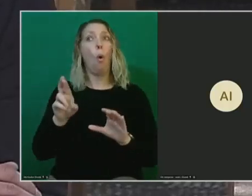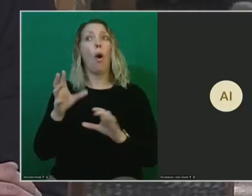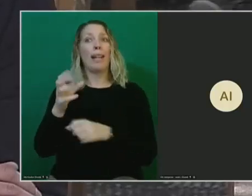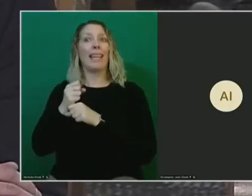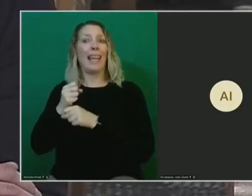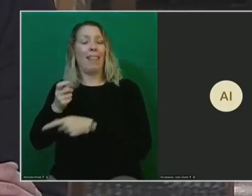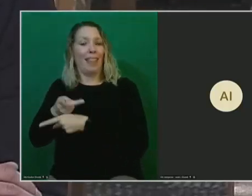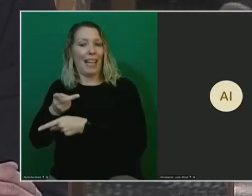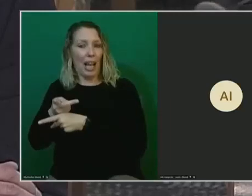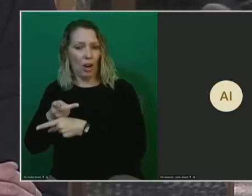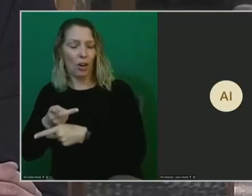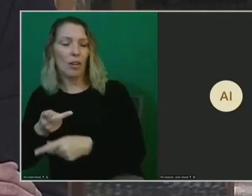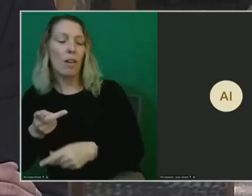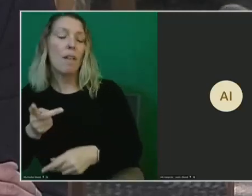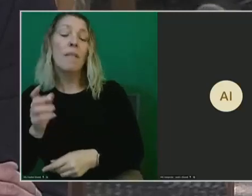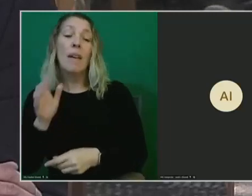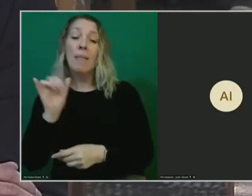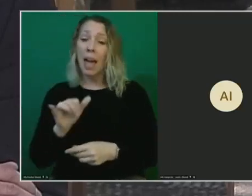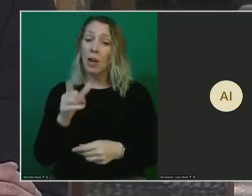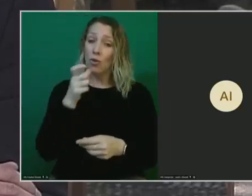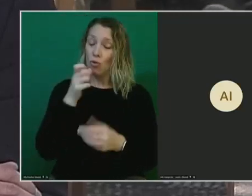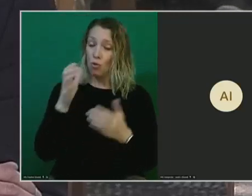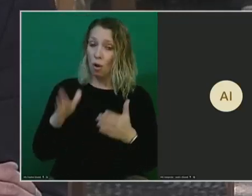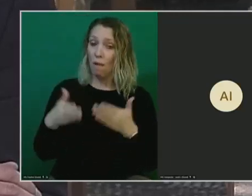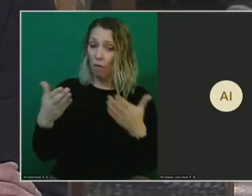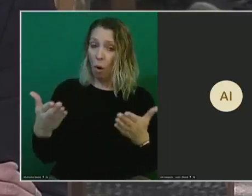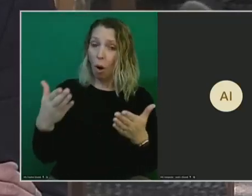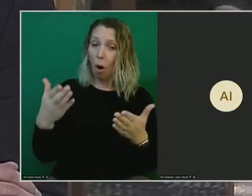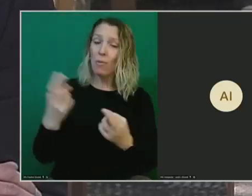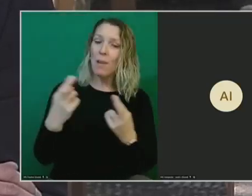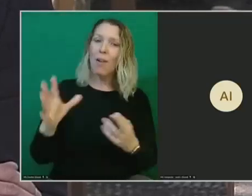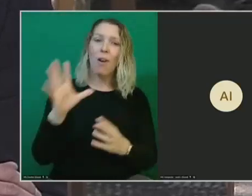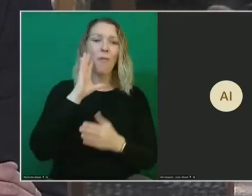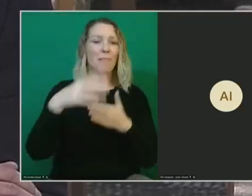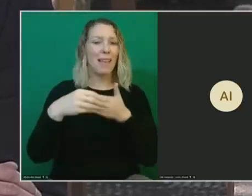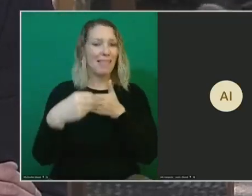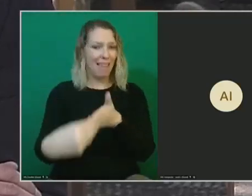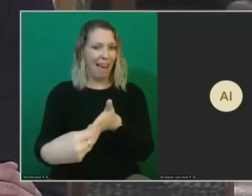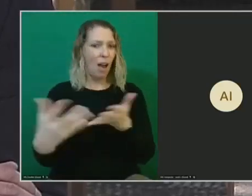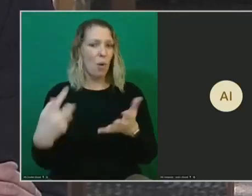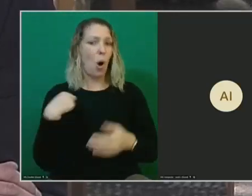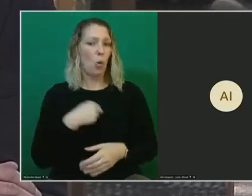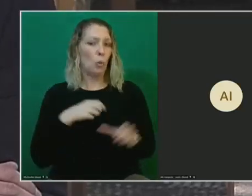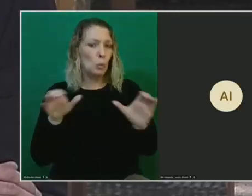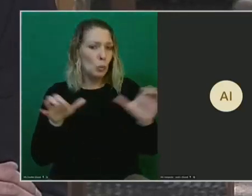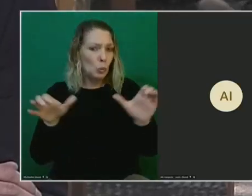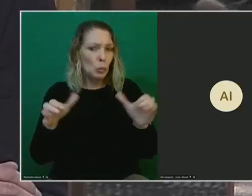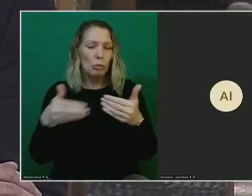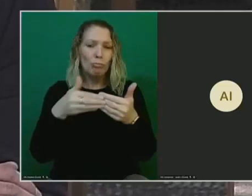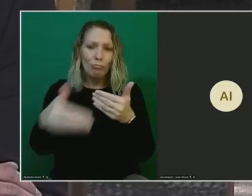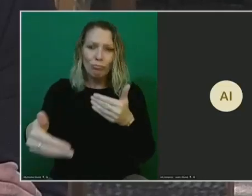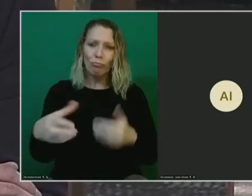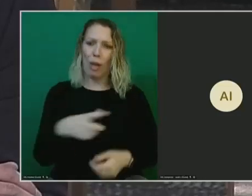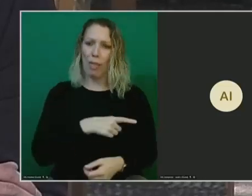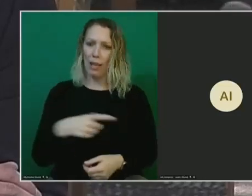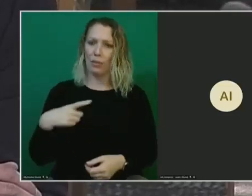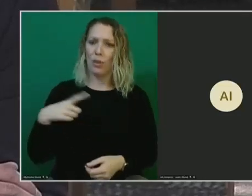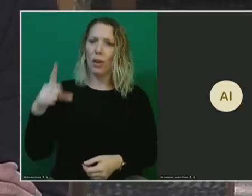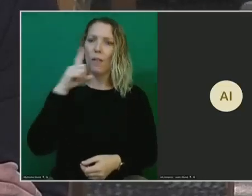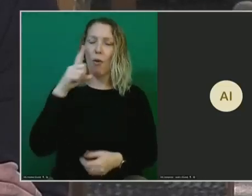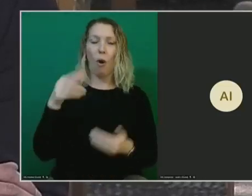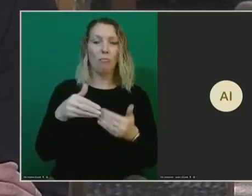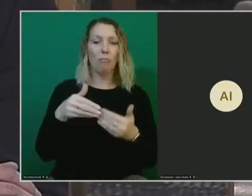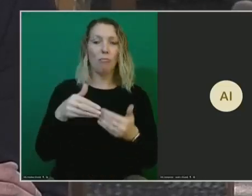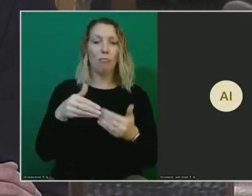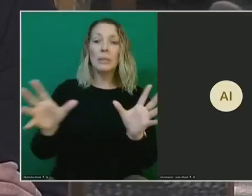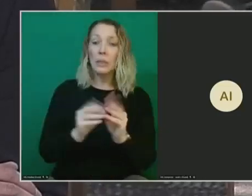perspectives that will inform these recommendations that will be a guiding light for the work that we take on in the legislature during the upcoming session. How